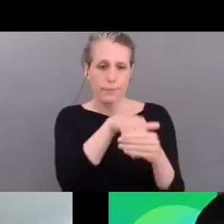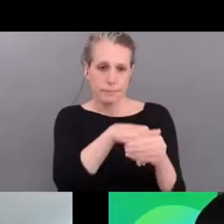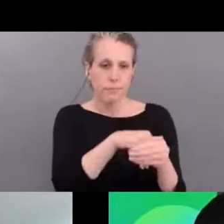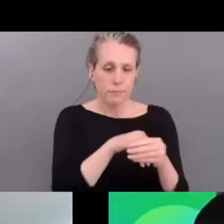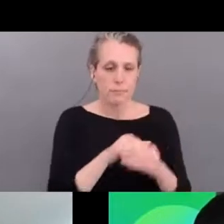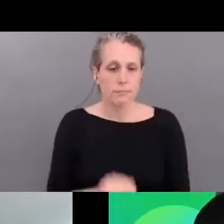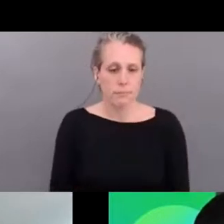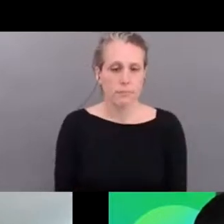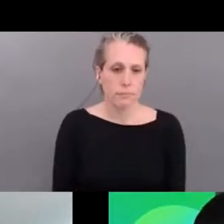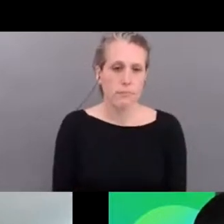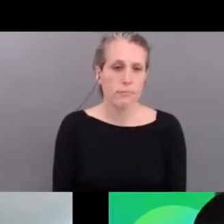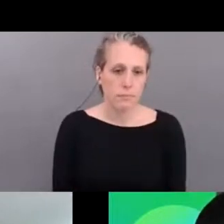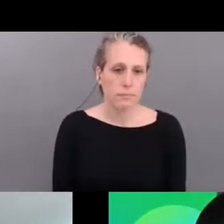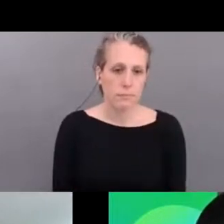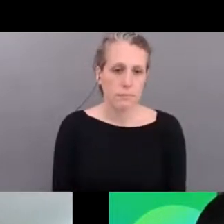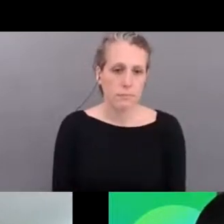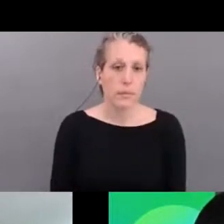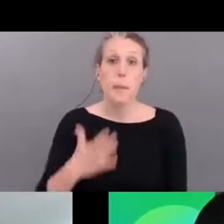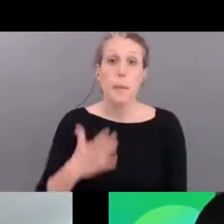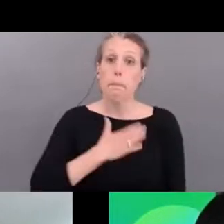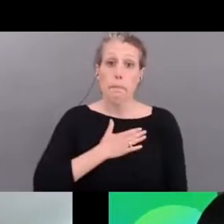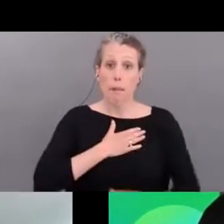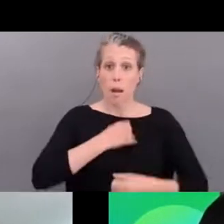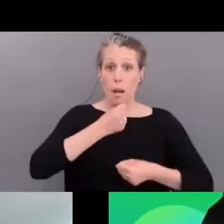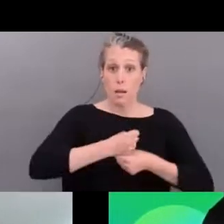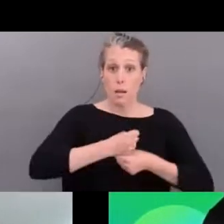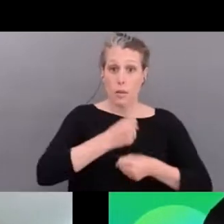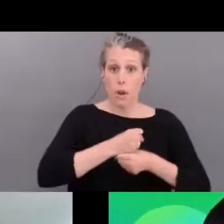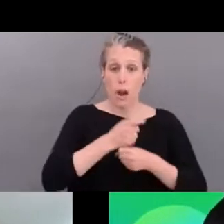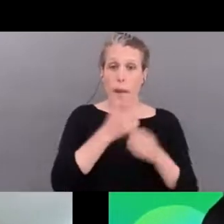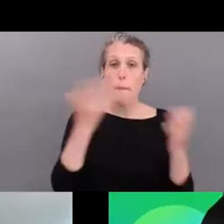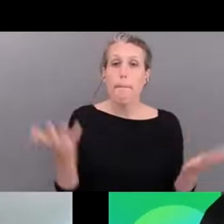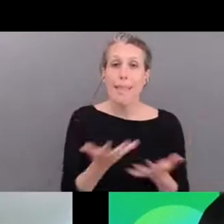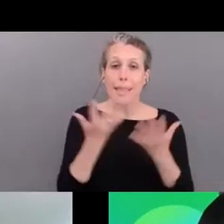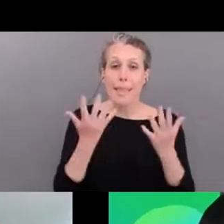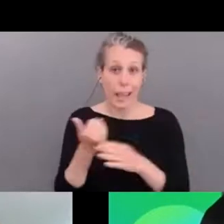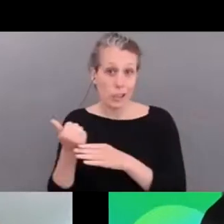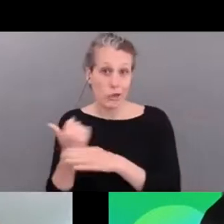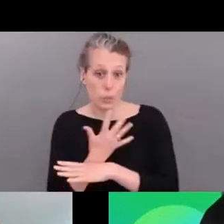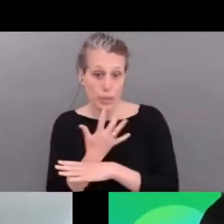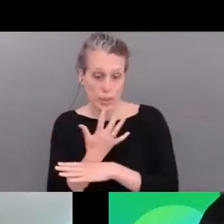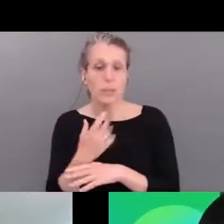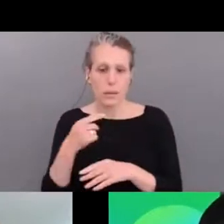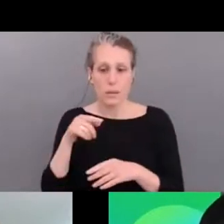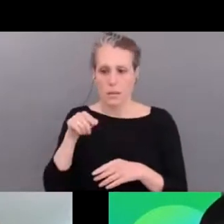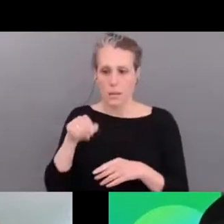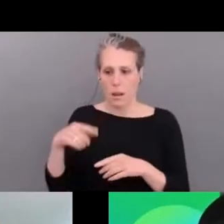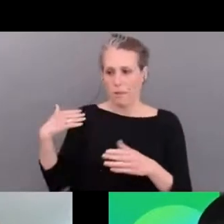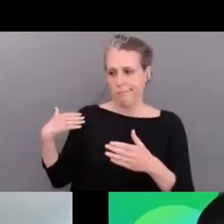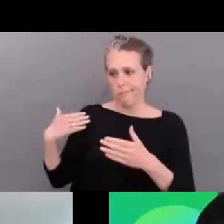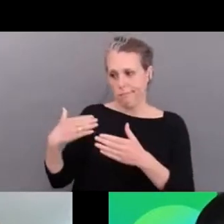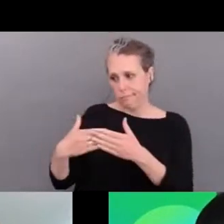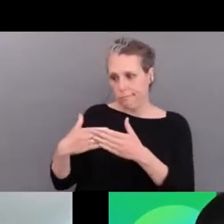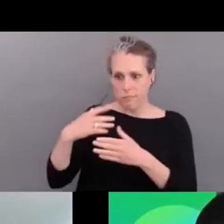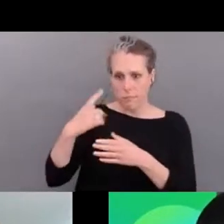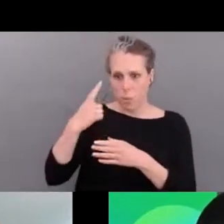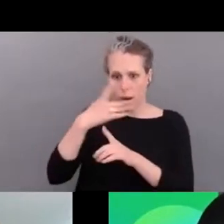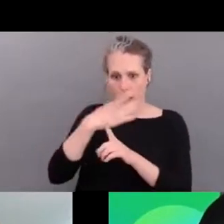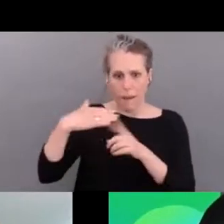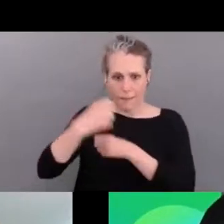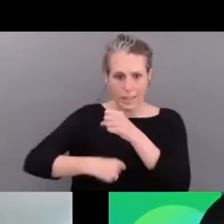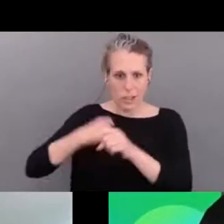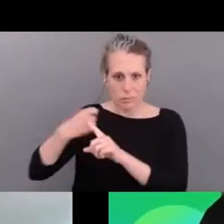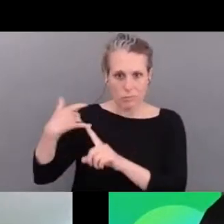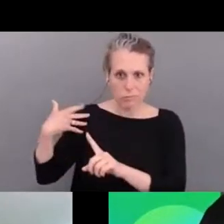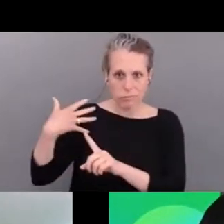so uh in my role uh with play green where i was involved for uh the last two and a half years i was uh mainly